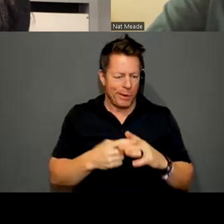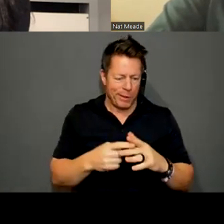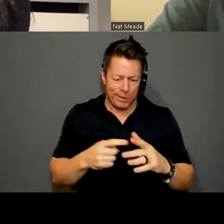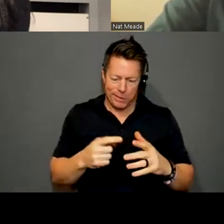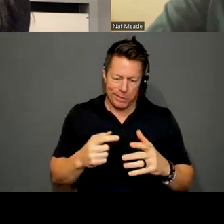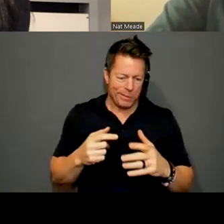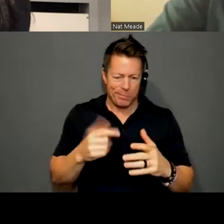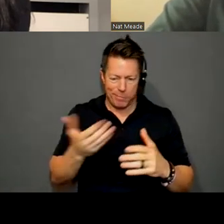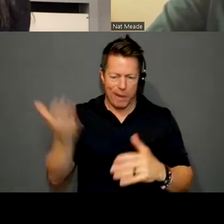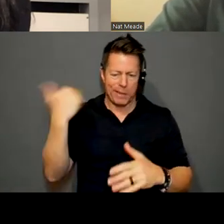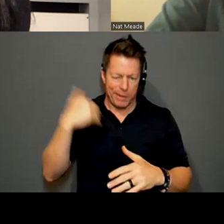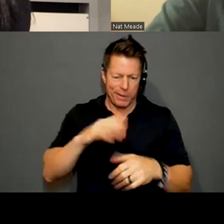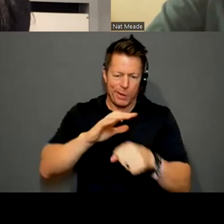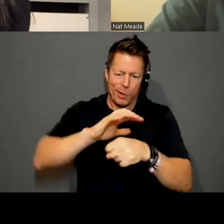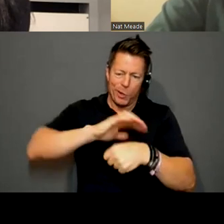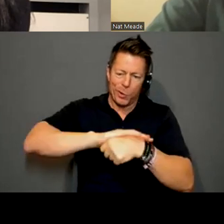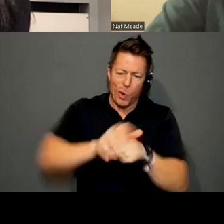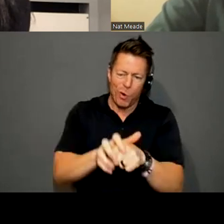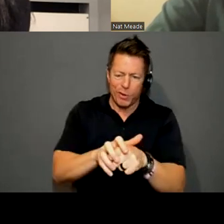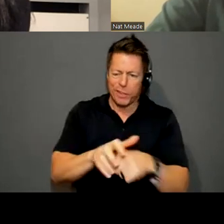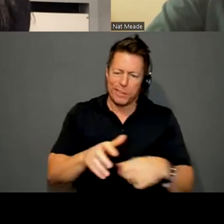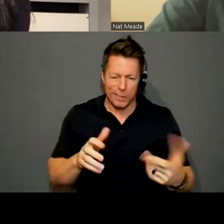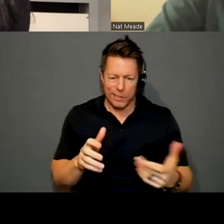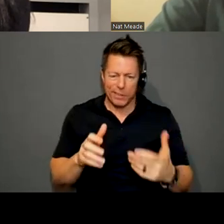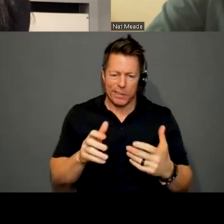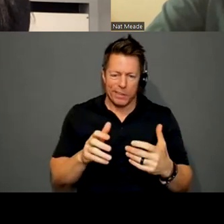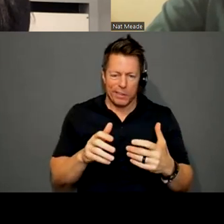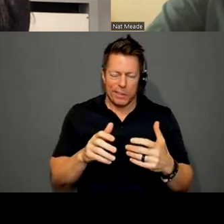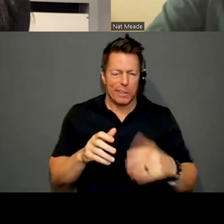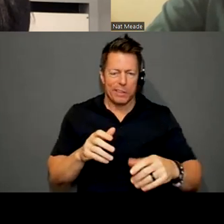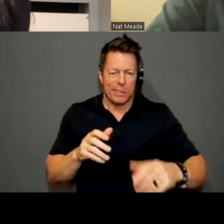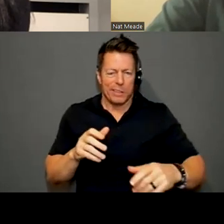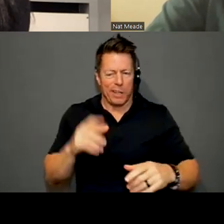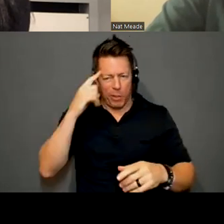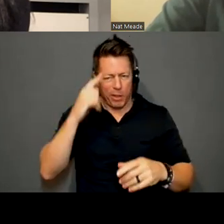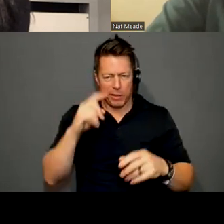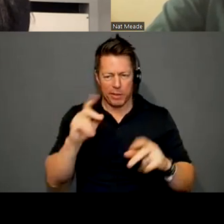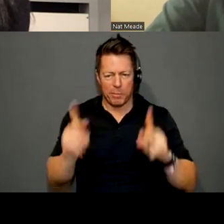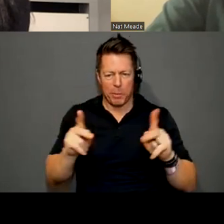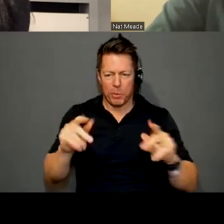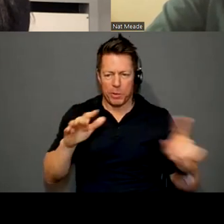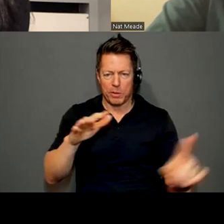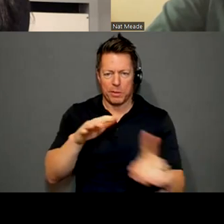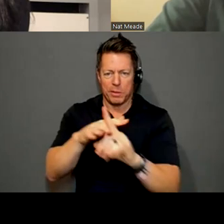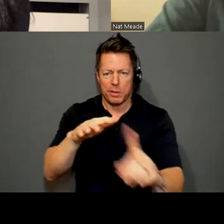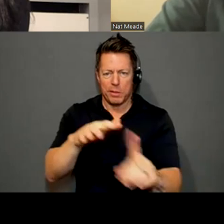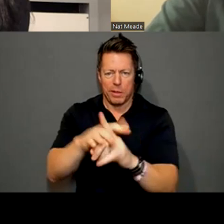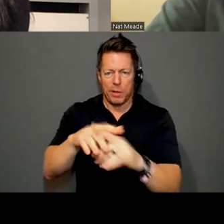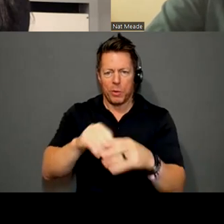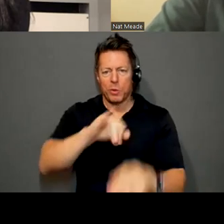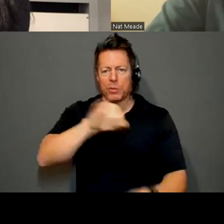COVID quarantine. I don't think they had, I don't think guests were coming to the James Castle House.